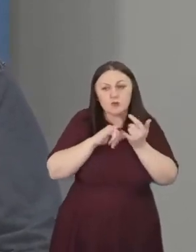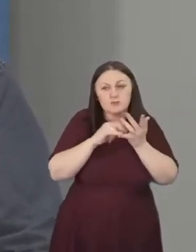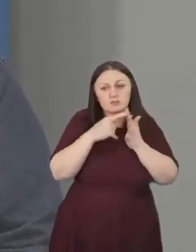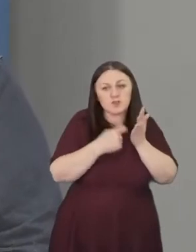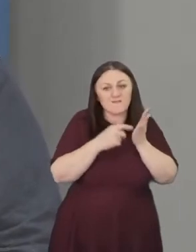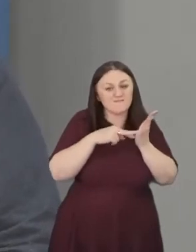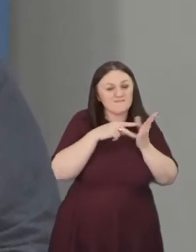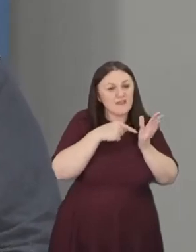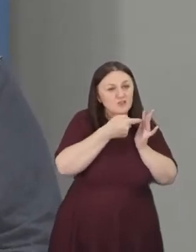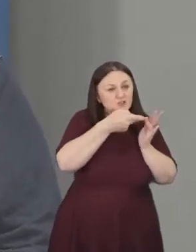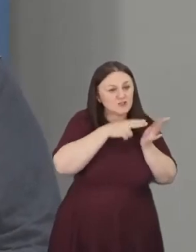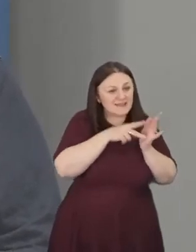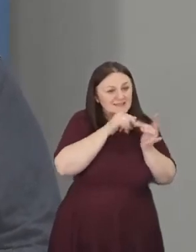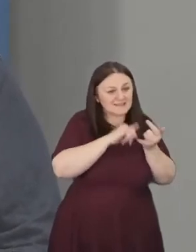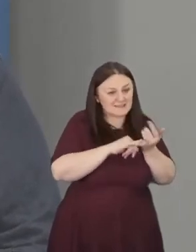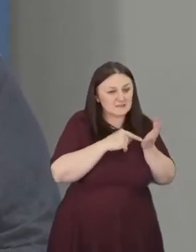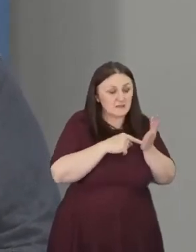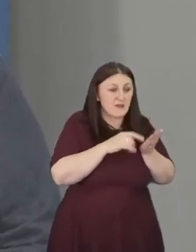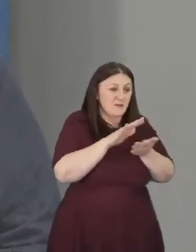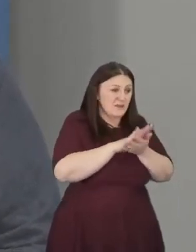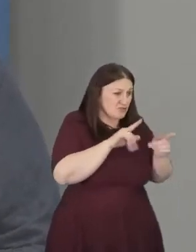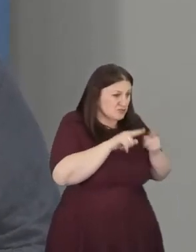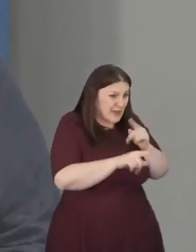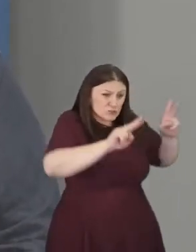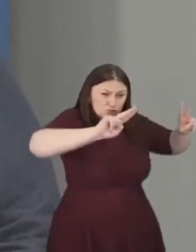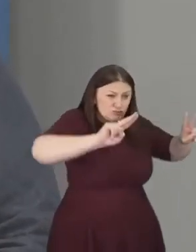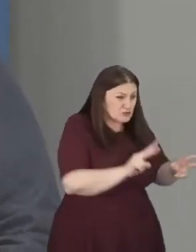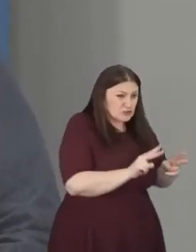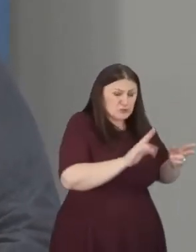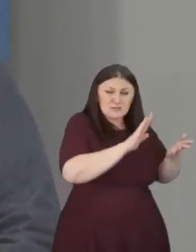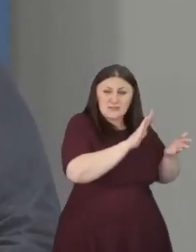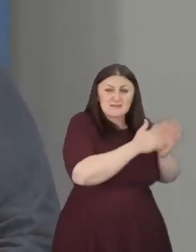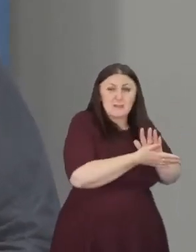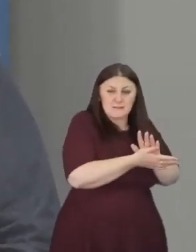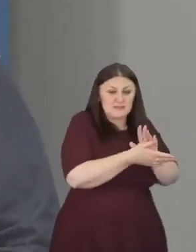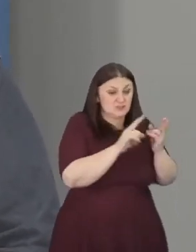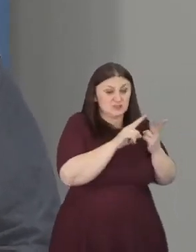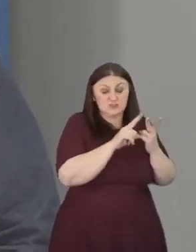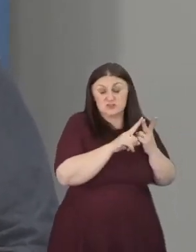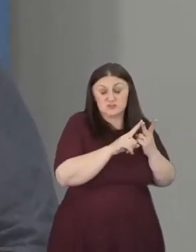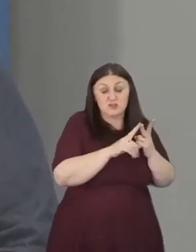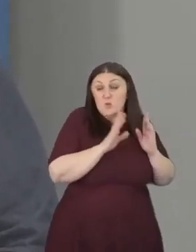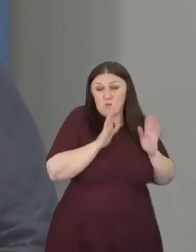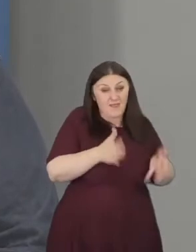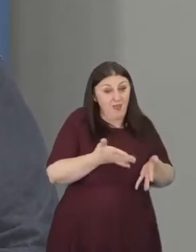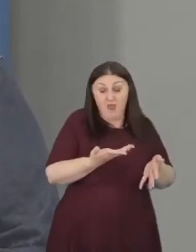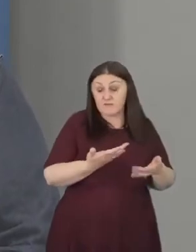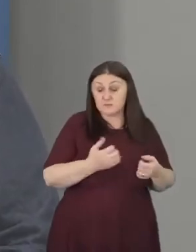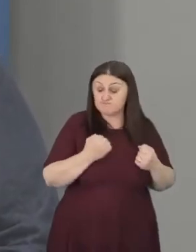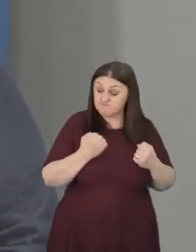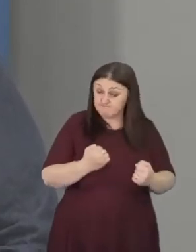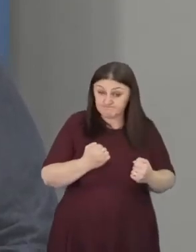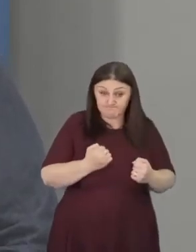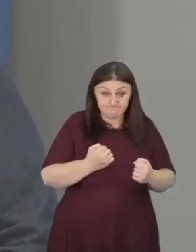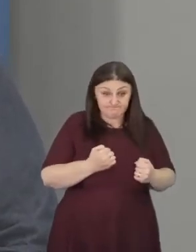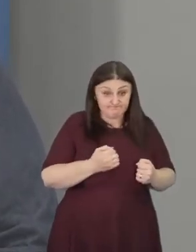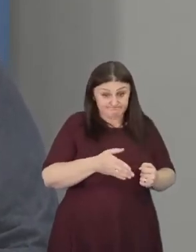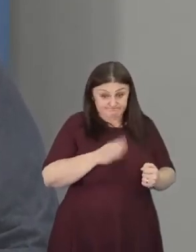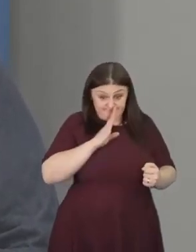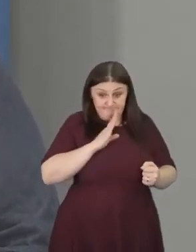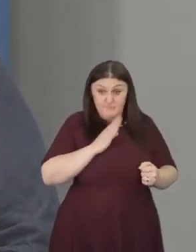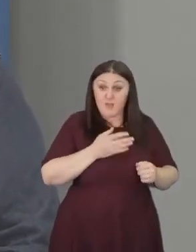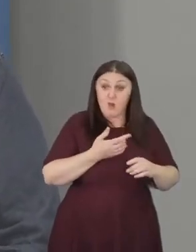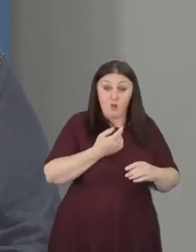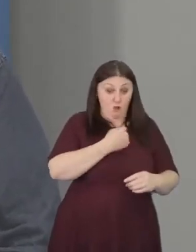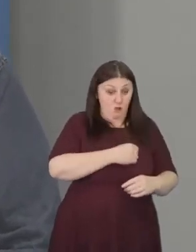to reduce the damage and we need to ask ourselves some really difficult questions as to what does that mean for